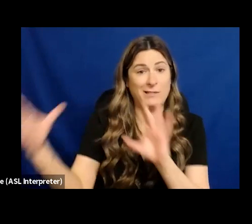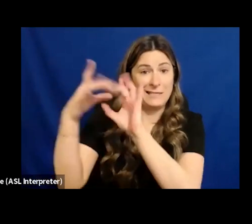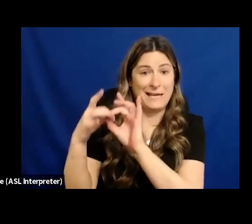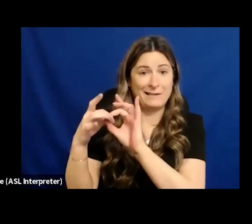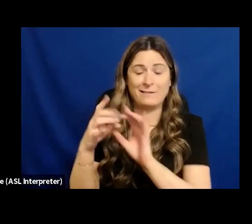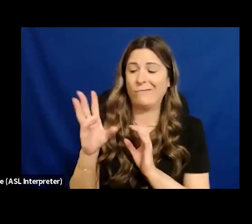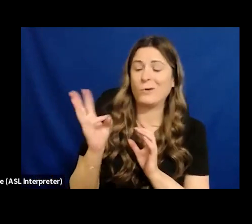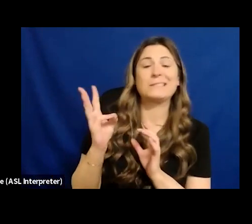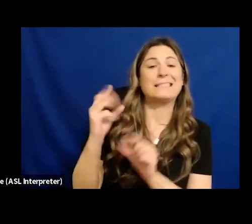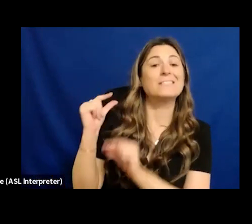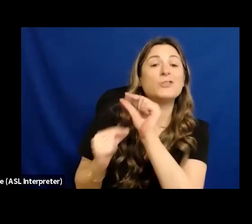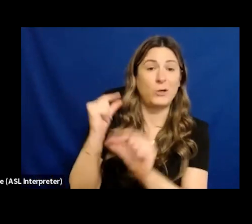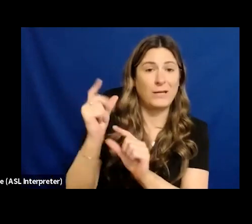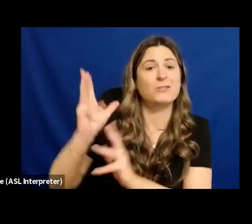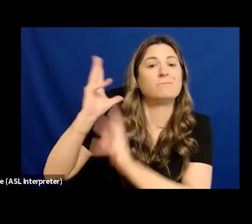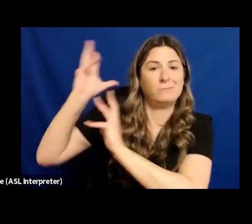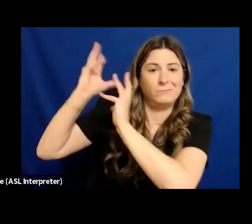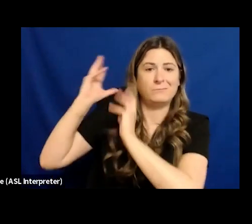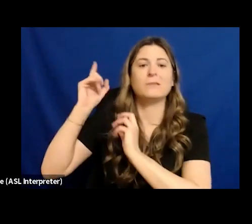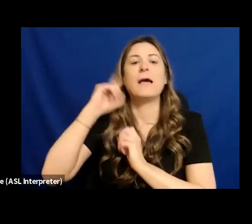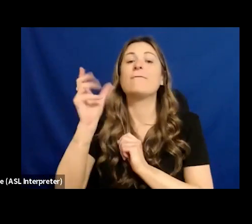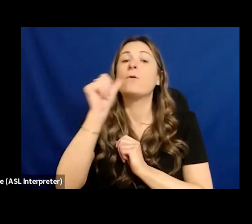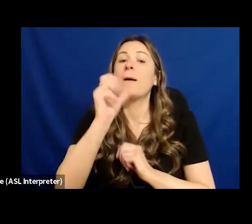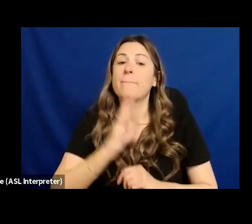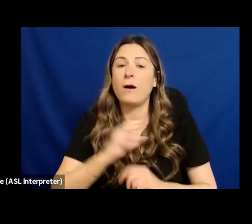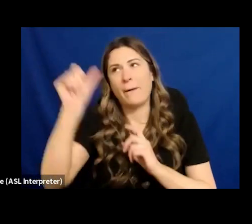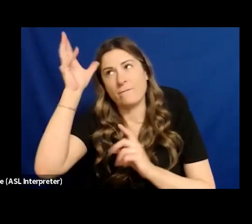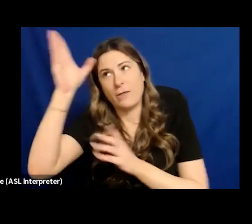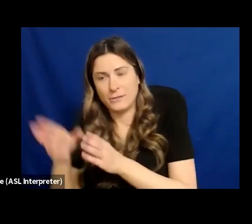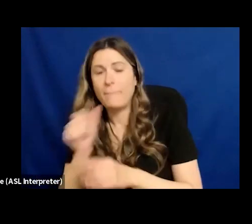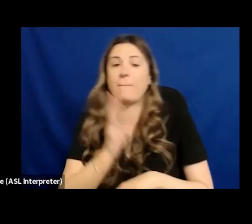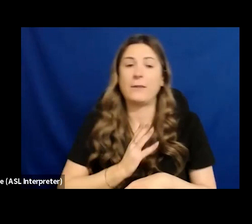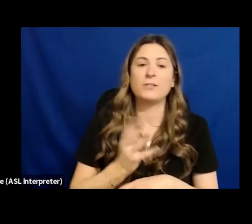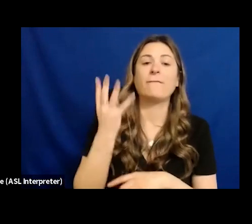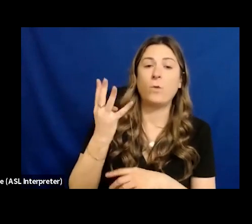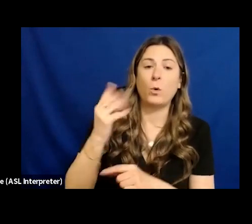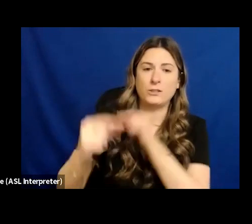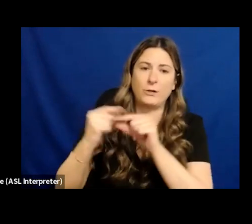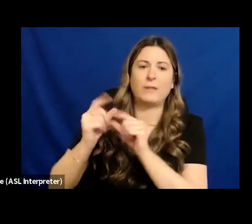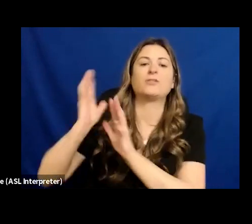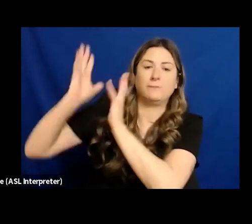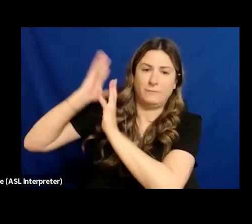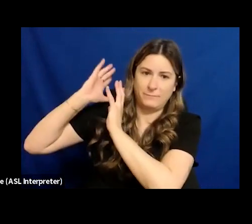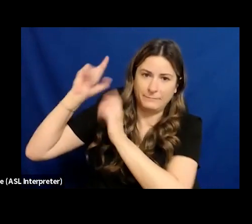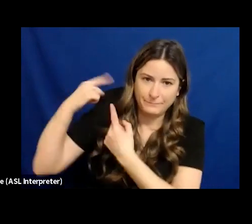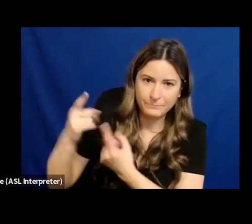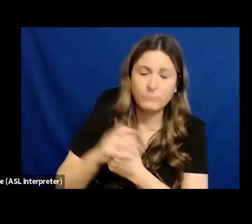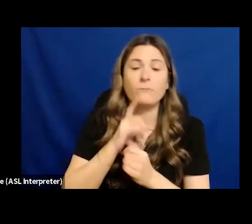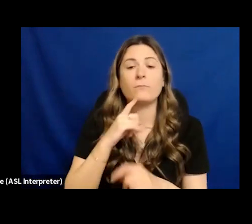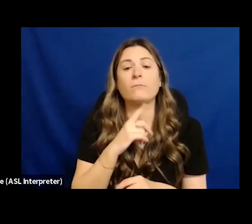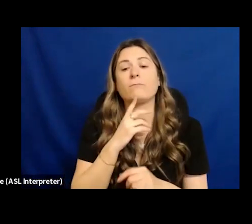line and four known generations on my mother's matriarchal side I am joining you today as a black settler on the traditional